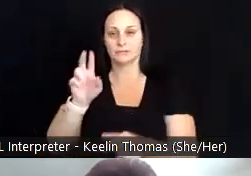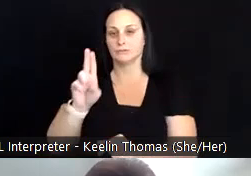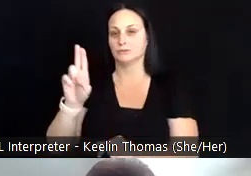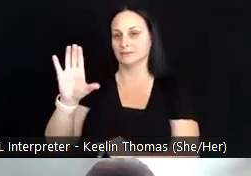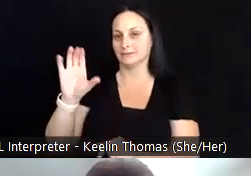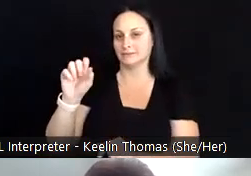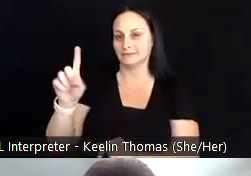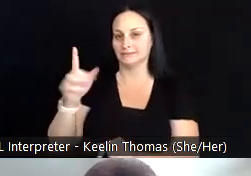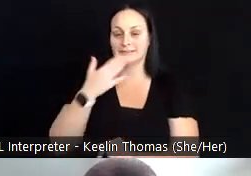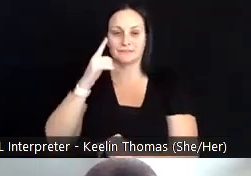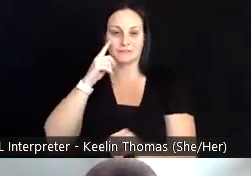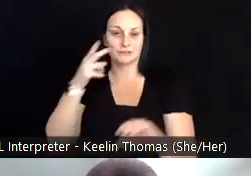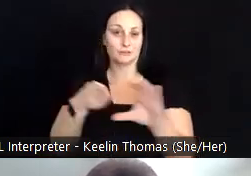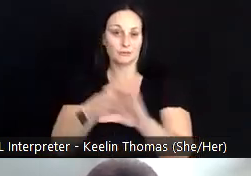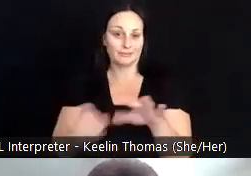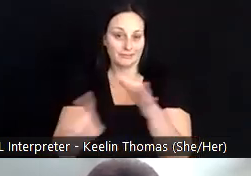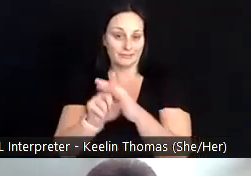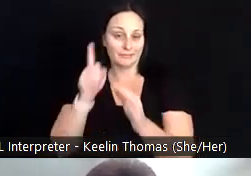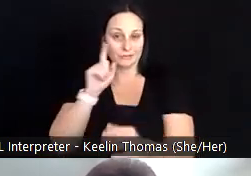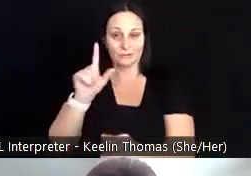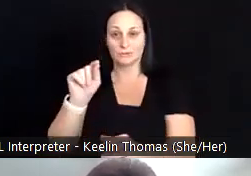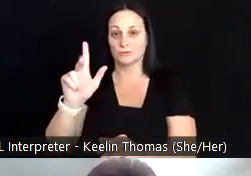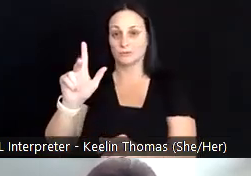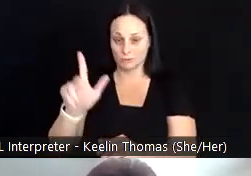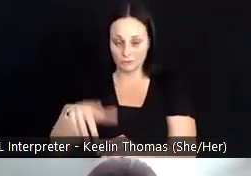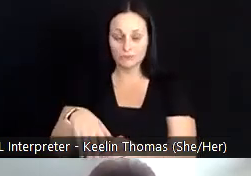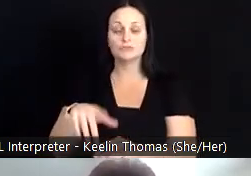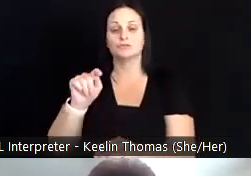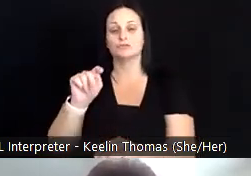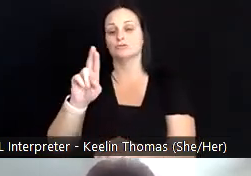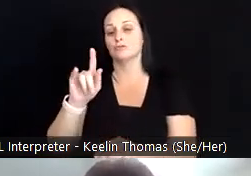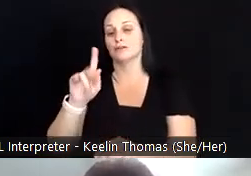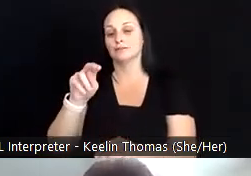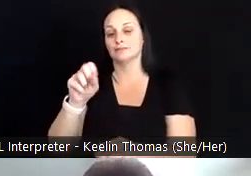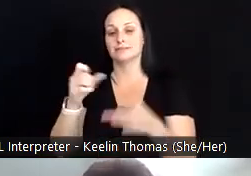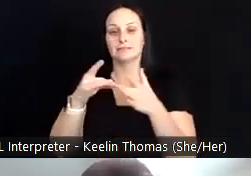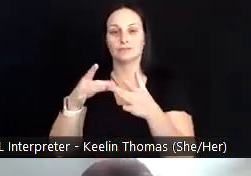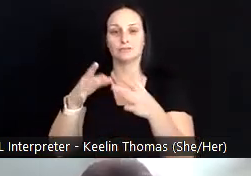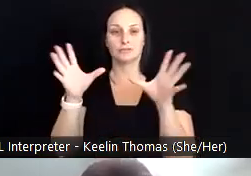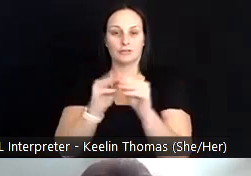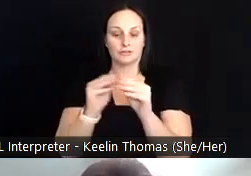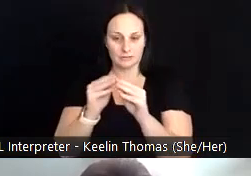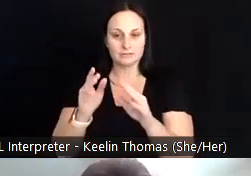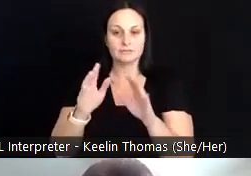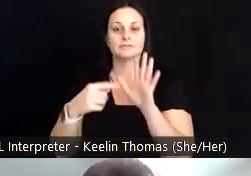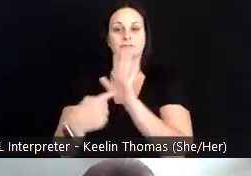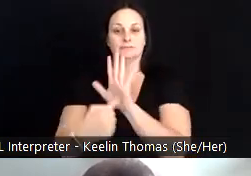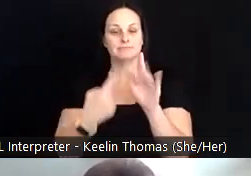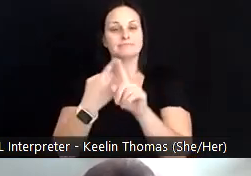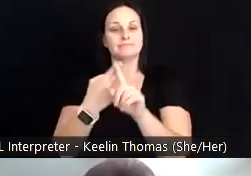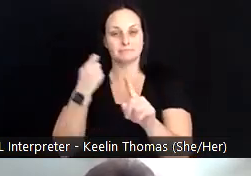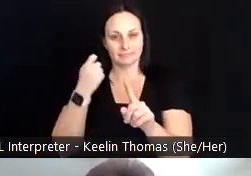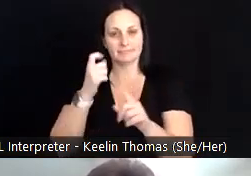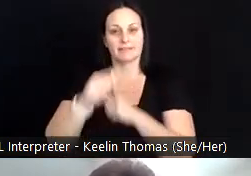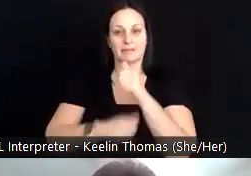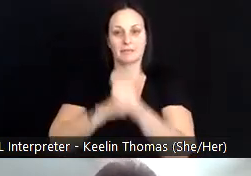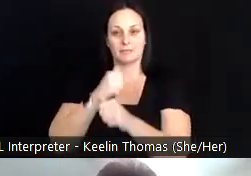for joining us for the 2023 Triton Leaders Conference presented by our own UC San Diego alumni.